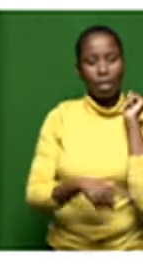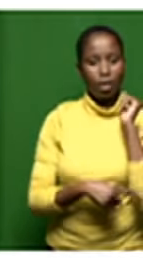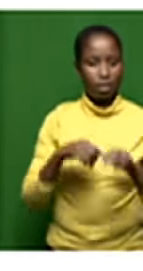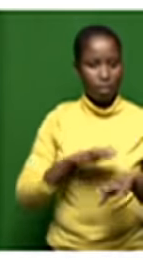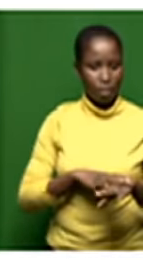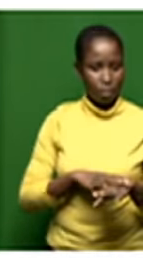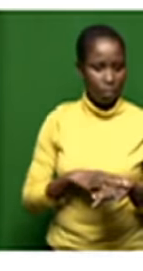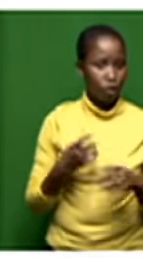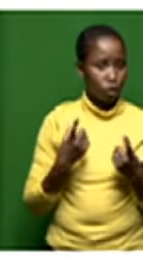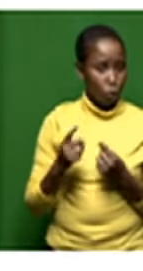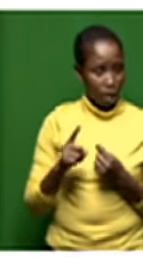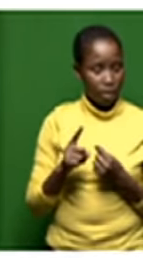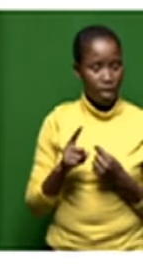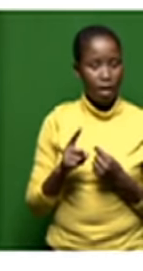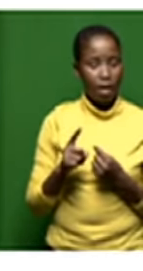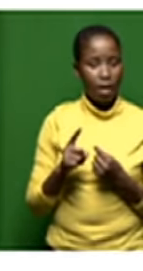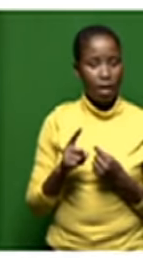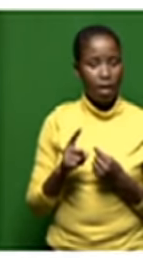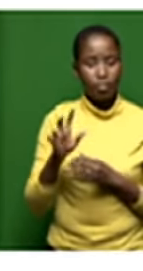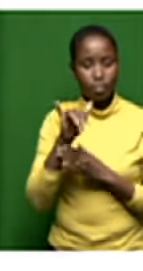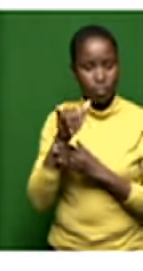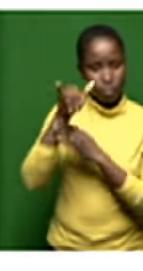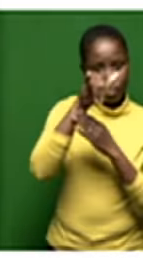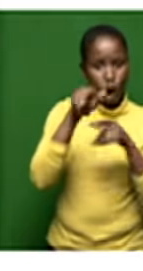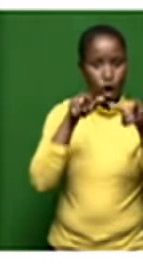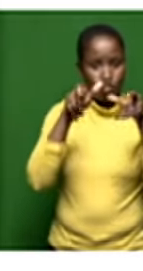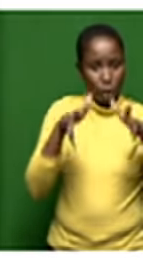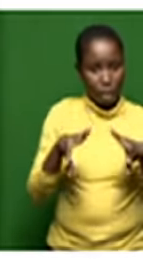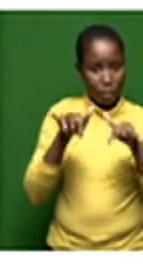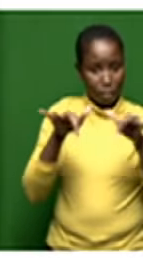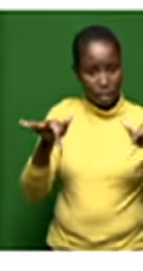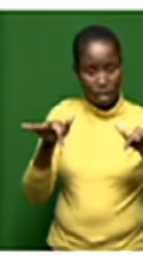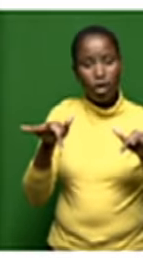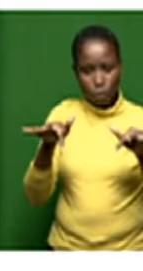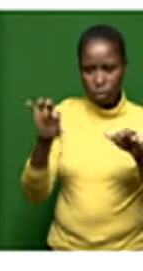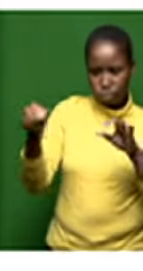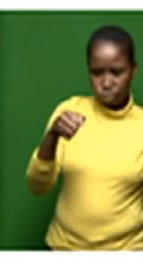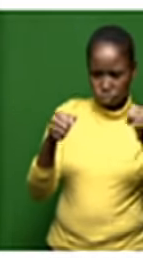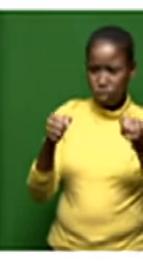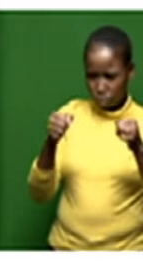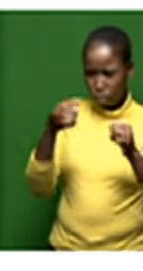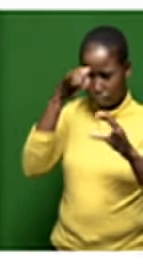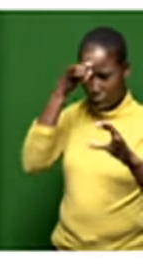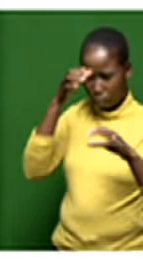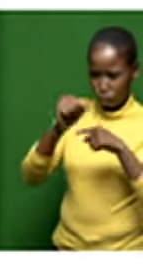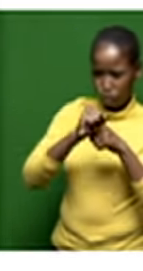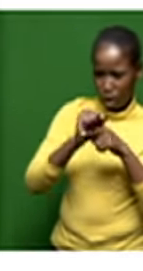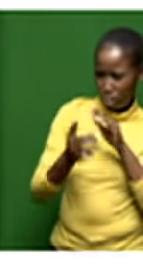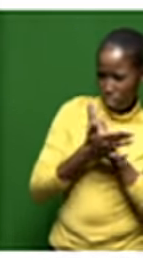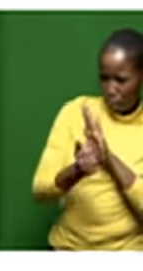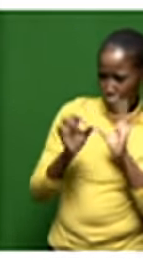placing pilots and it's very important that we place pilots who are capacitated who are trained and indeed